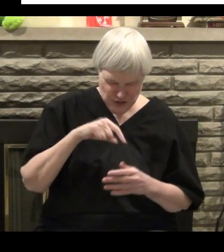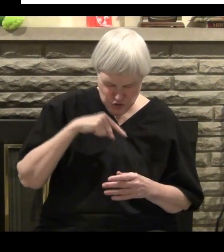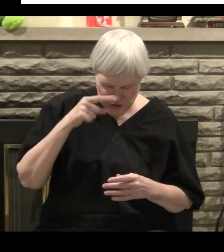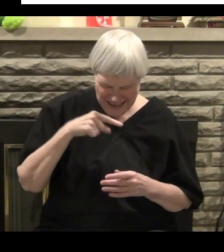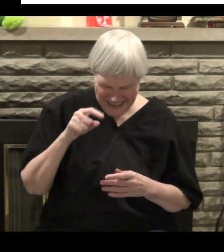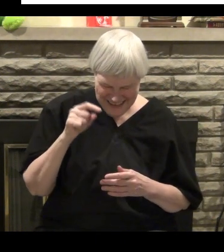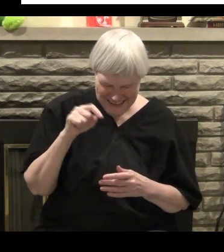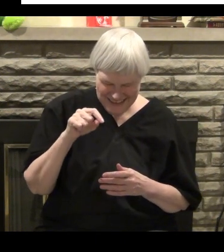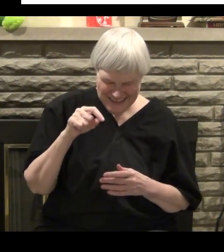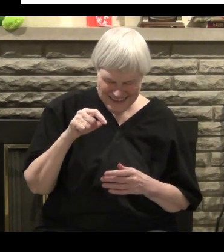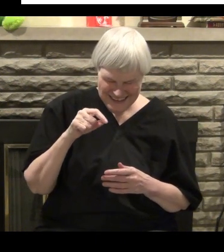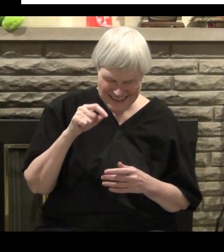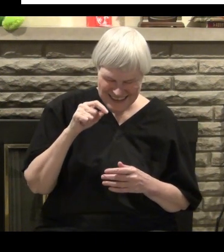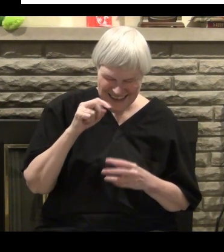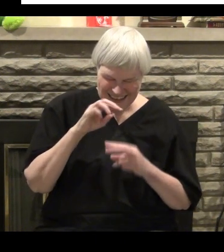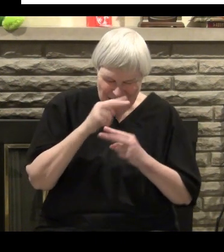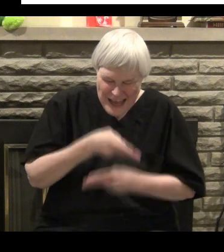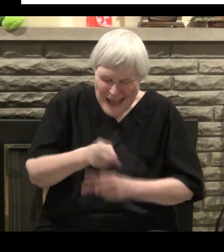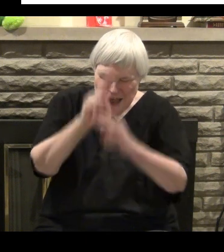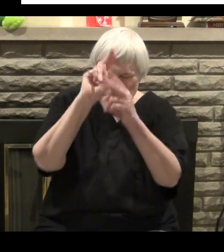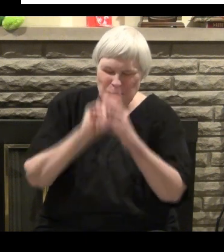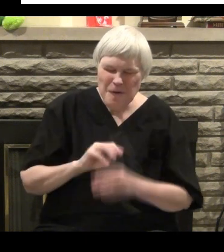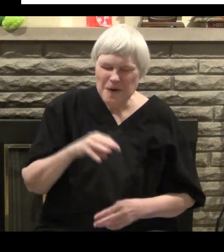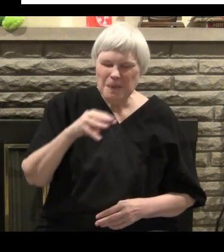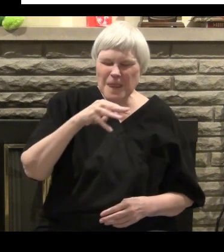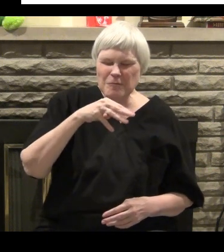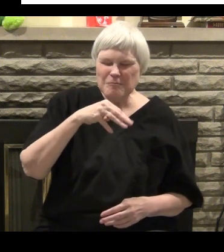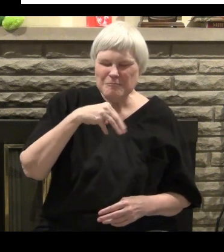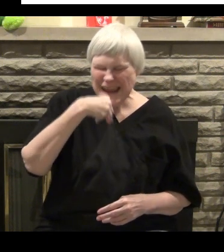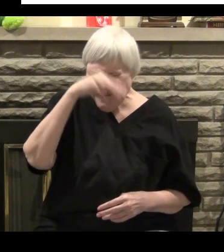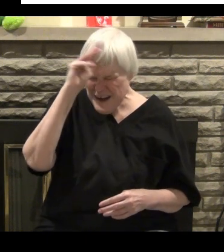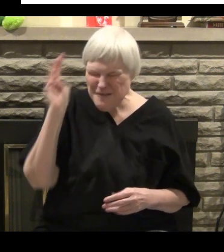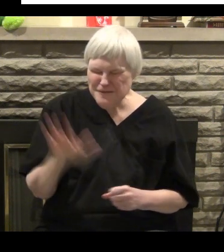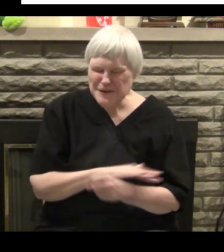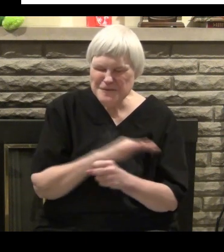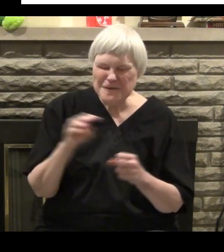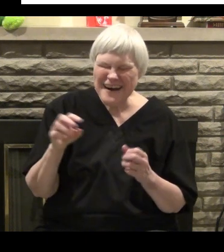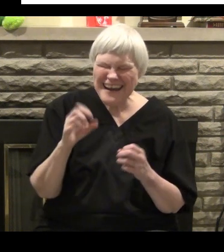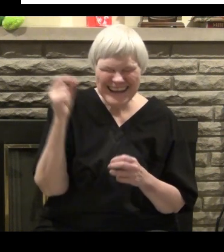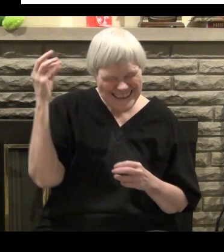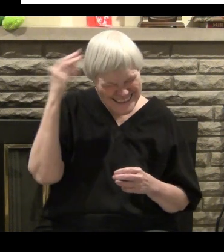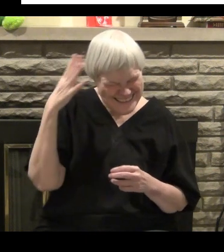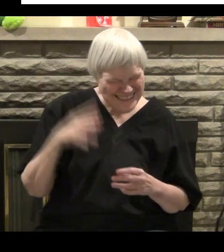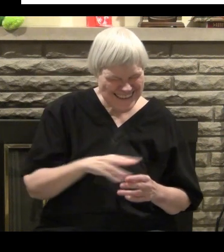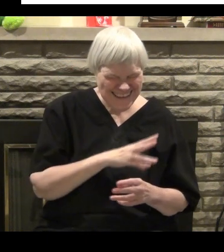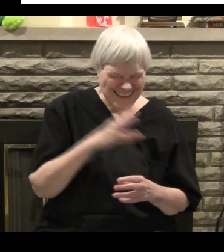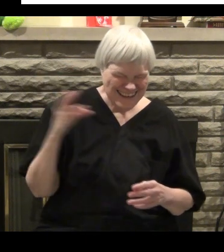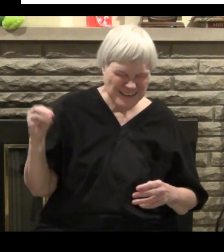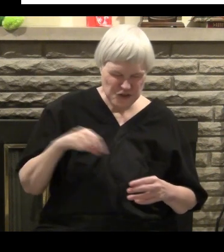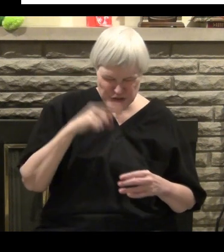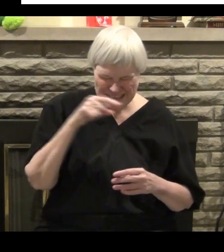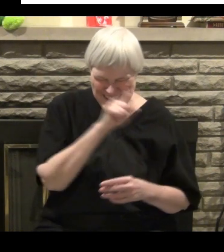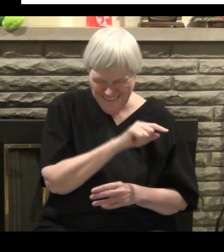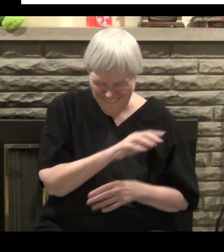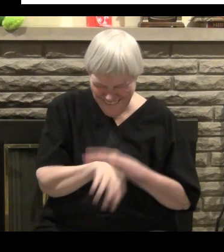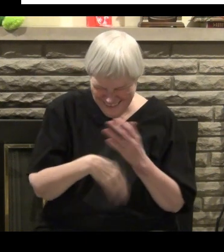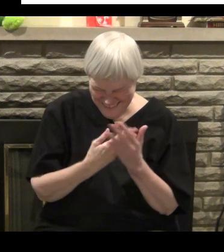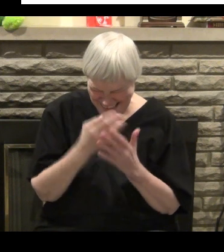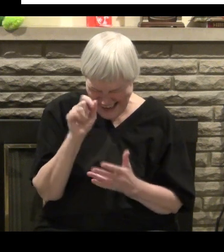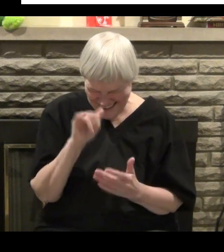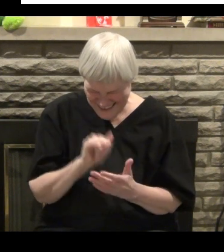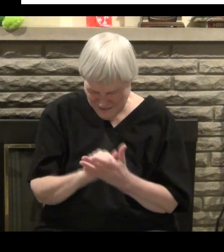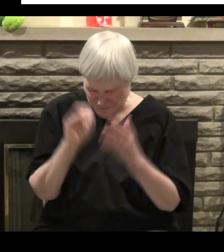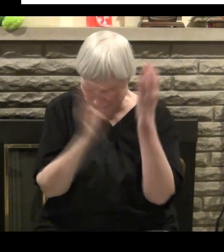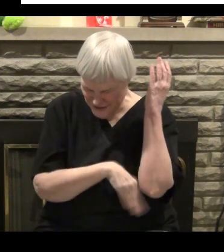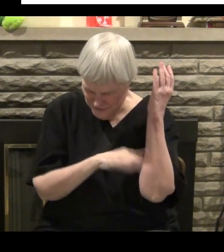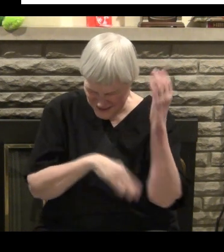forgiven for it. You had to go out and say so many Hail Marys and all this stuff. Glory be to the Fathers, and stuff like